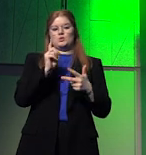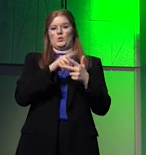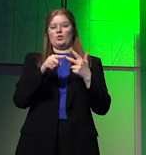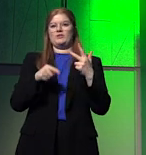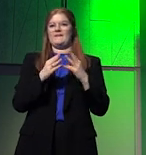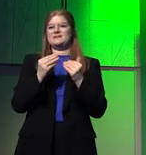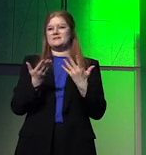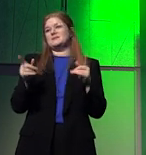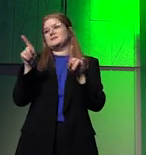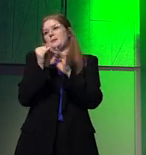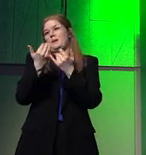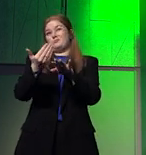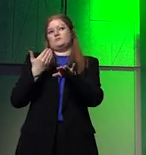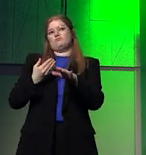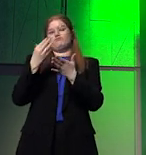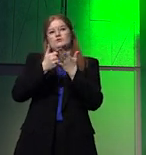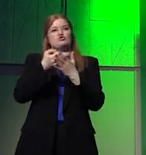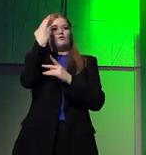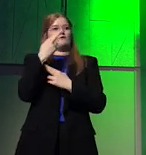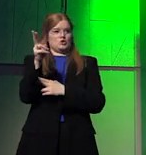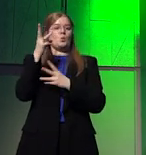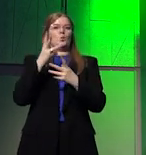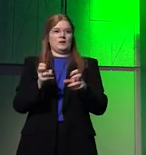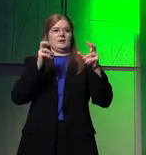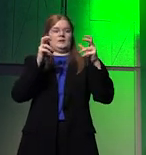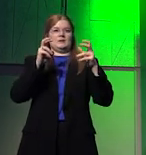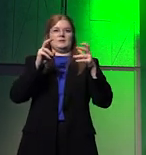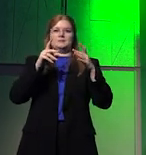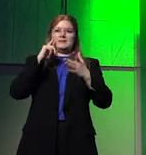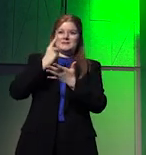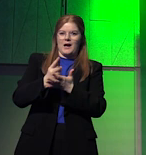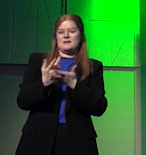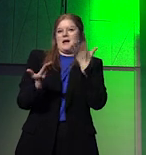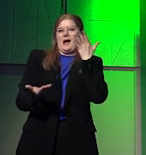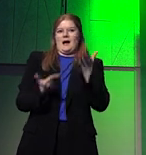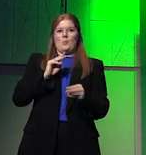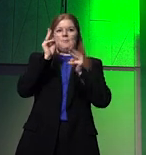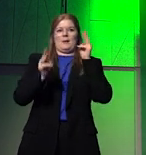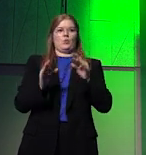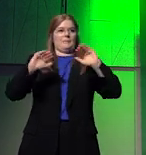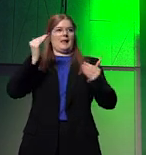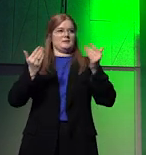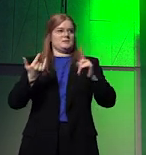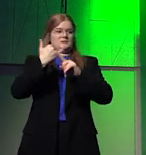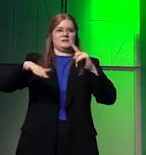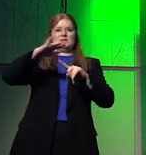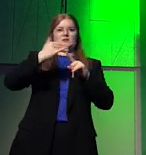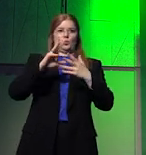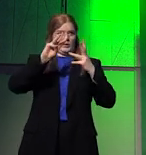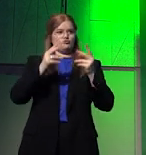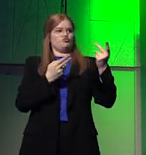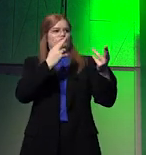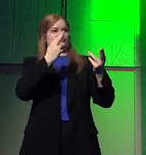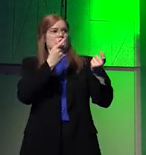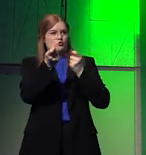three things, much like previous industrial revolutions, will define the next era of power relations and norms that enshrine, embolden and